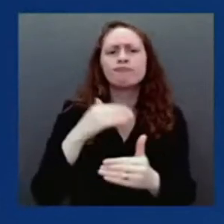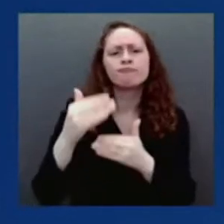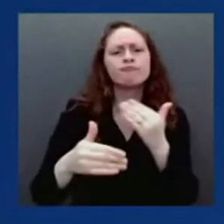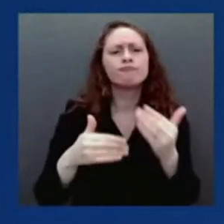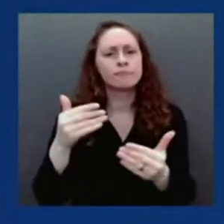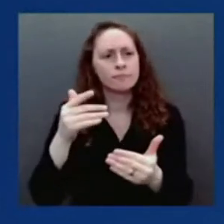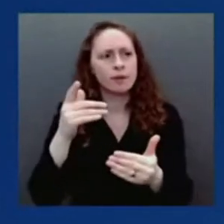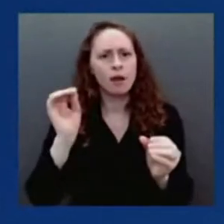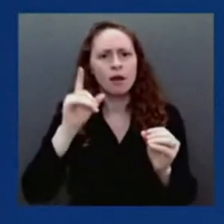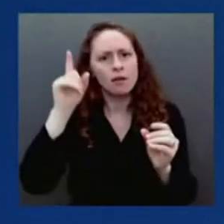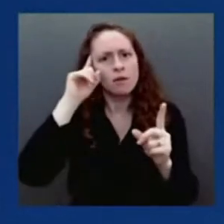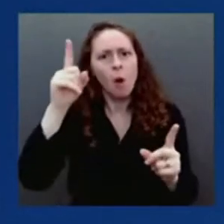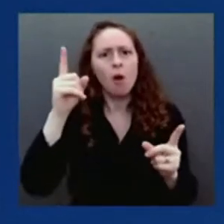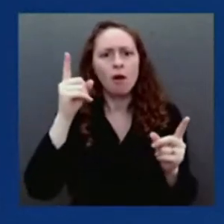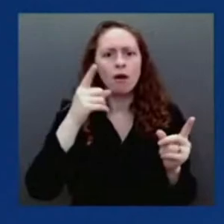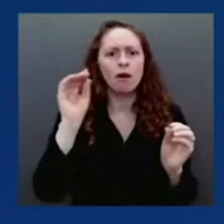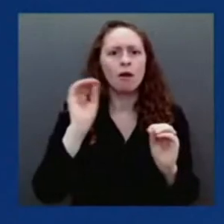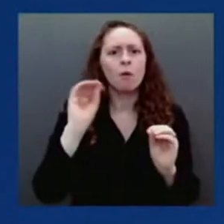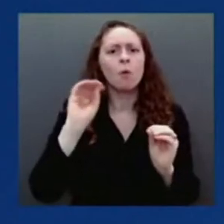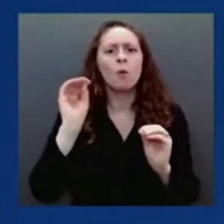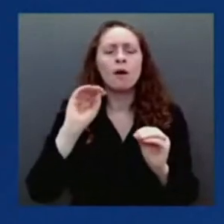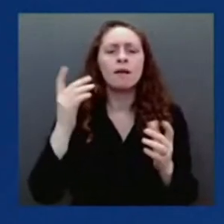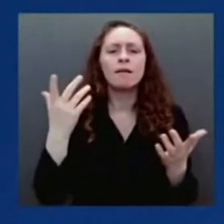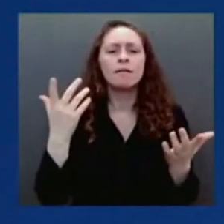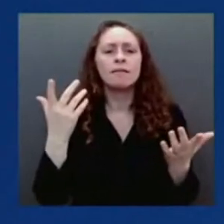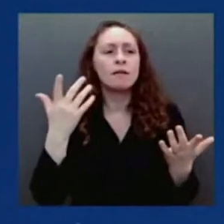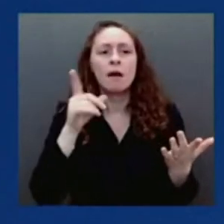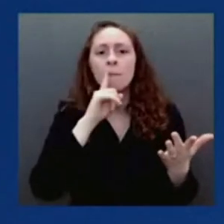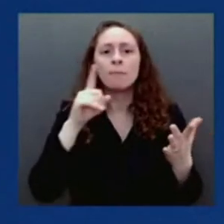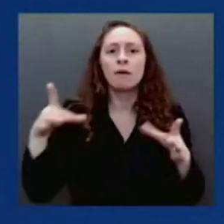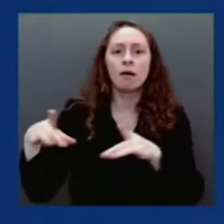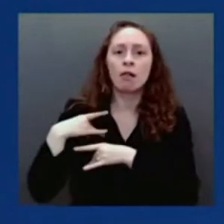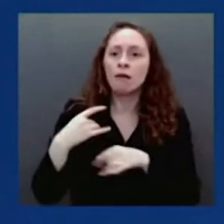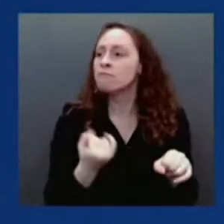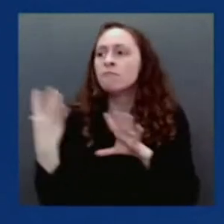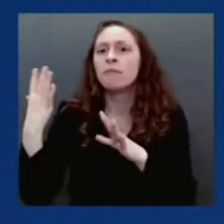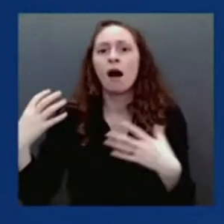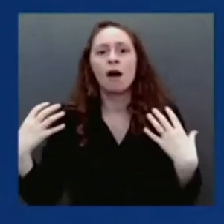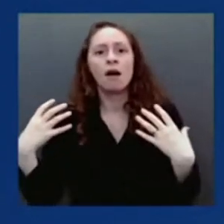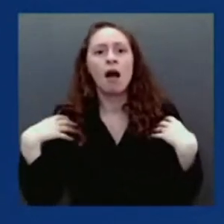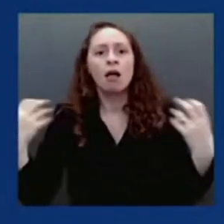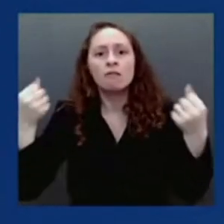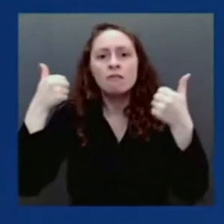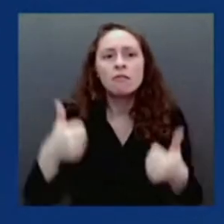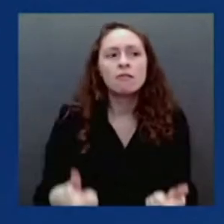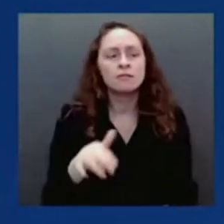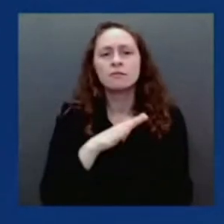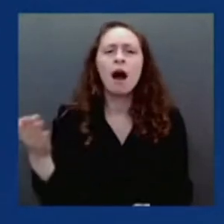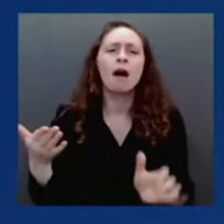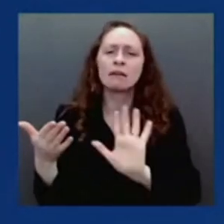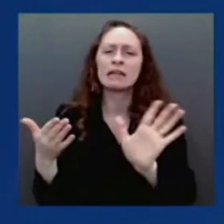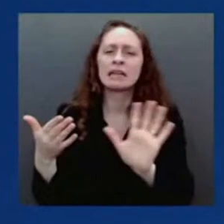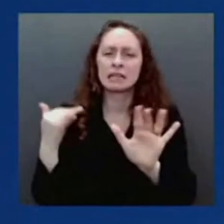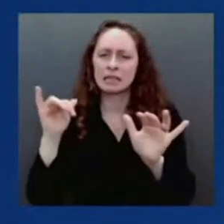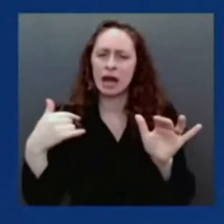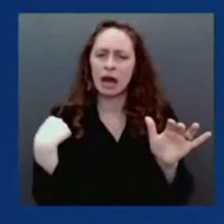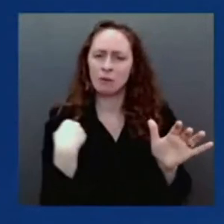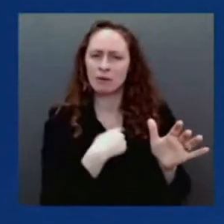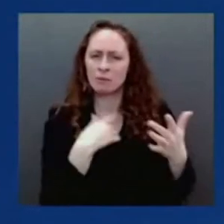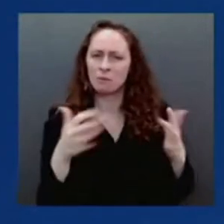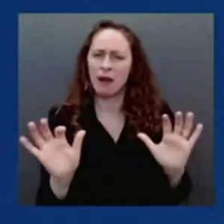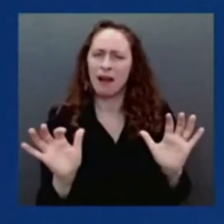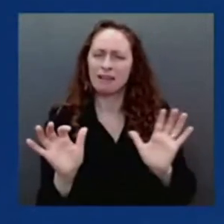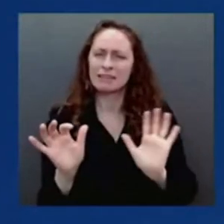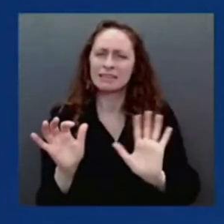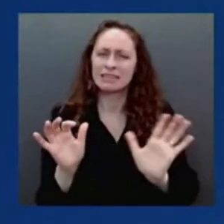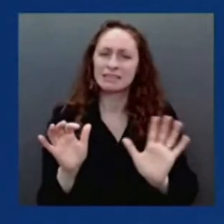We don't like it, but we accept it with other respiratory viruses, RSV, paraflu, and even influenza.